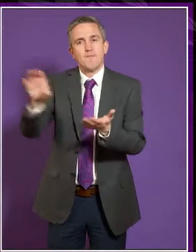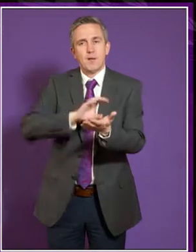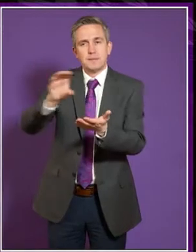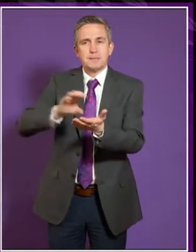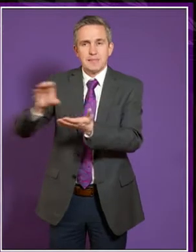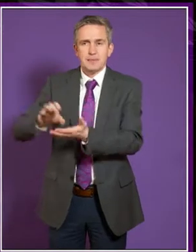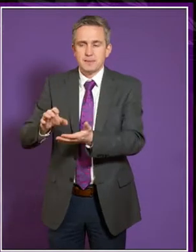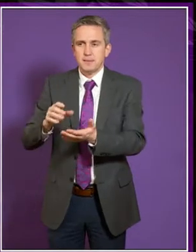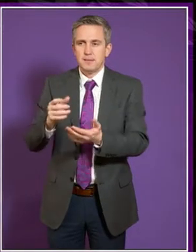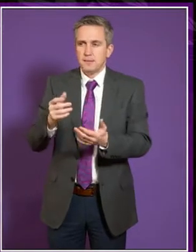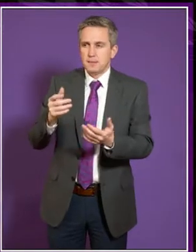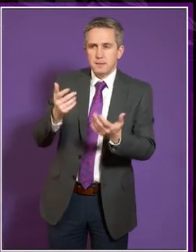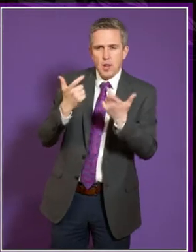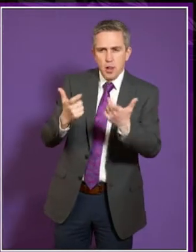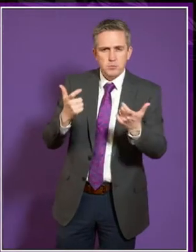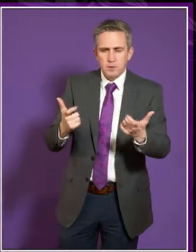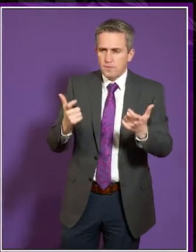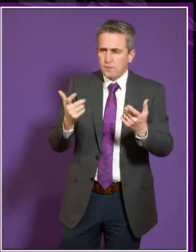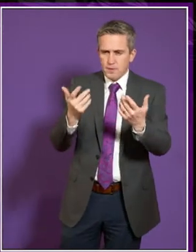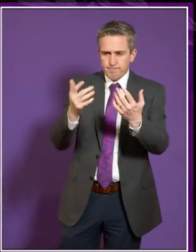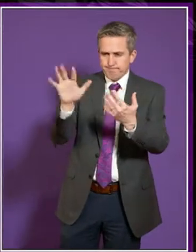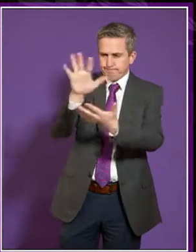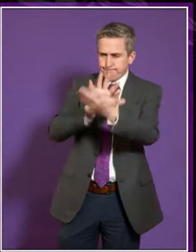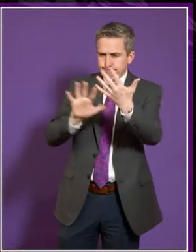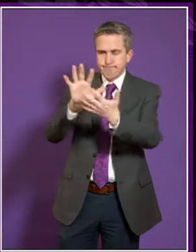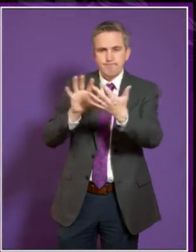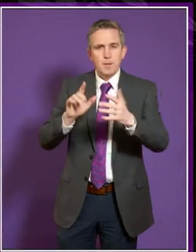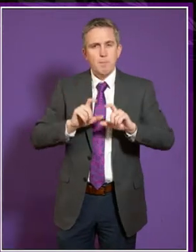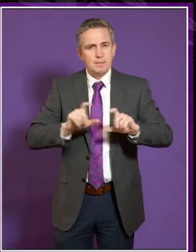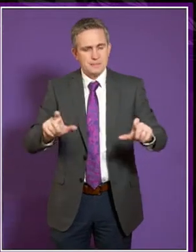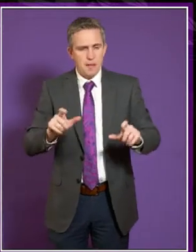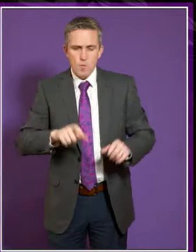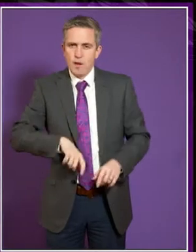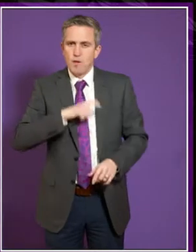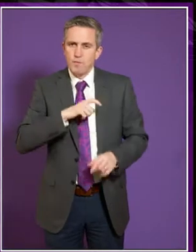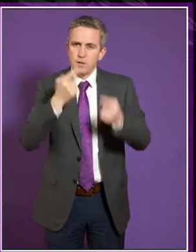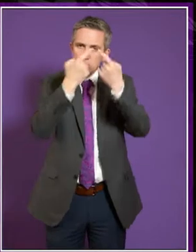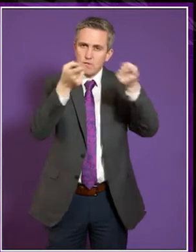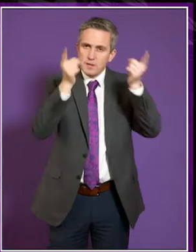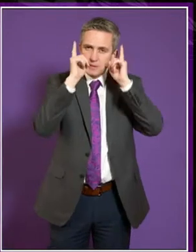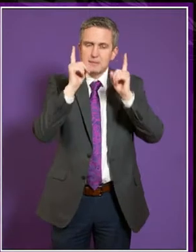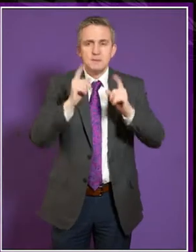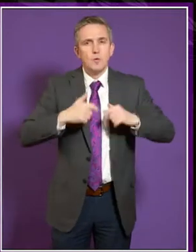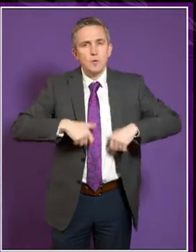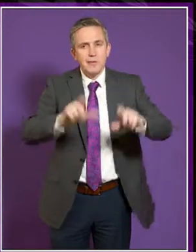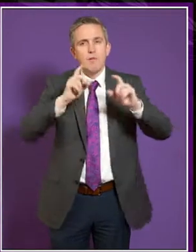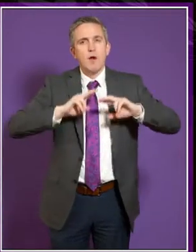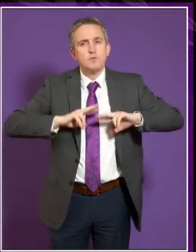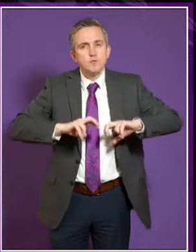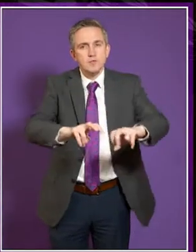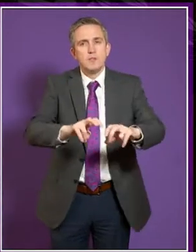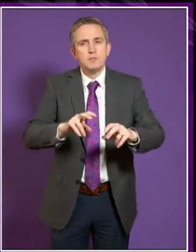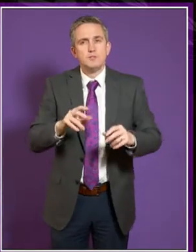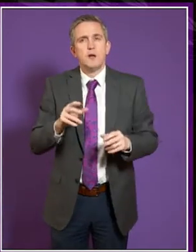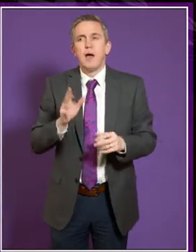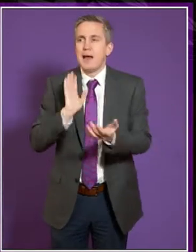uncertainties there, but we're very keen that the capacity of our universities to do research and have access to staff, some of